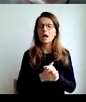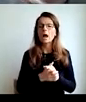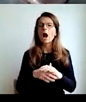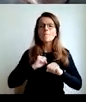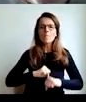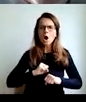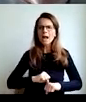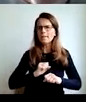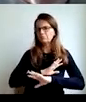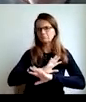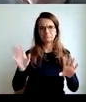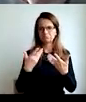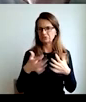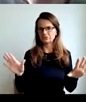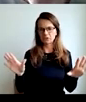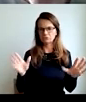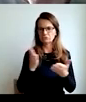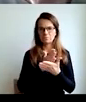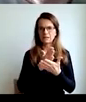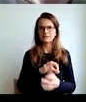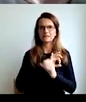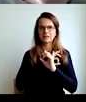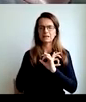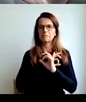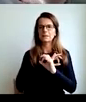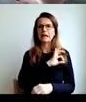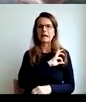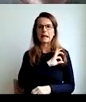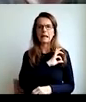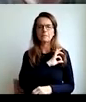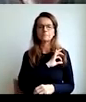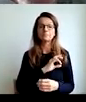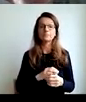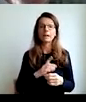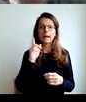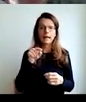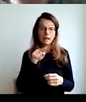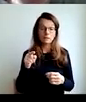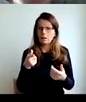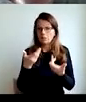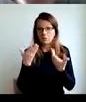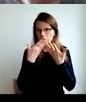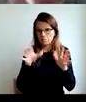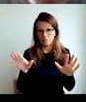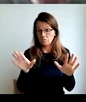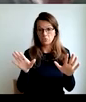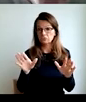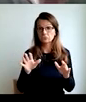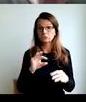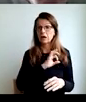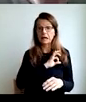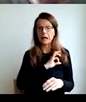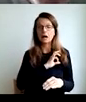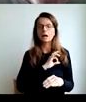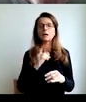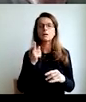done as a man, so greed was lost in the morning scene, and since it is no